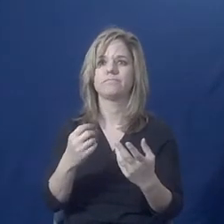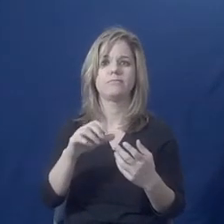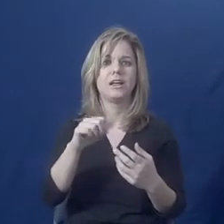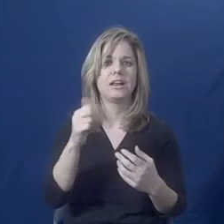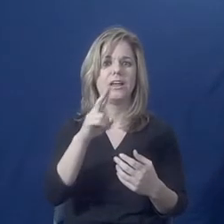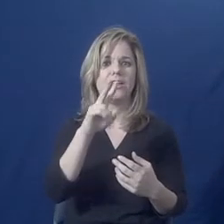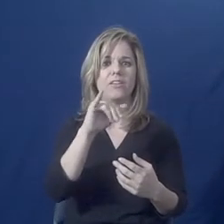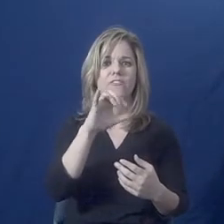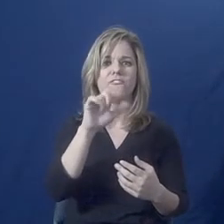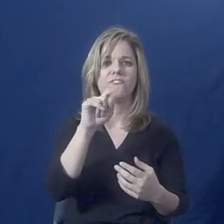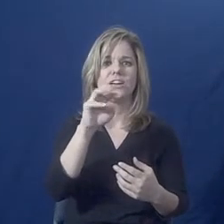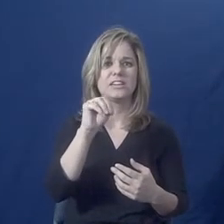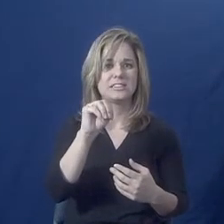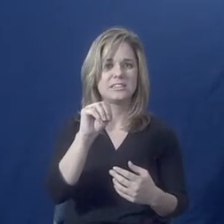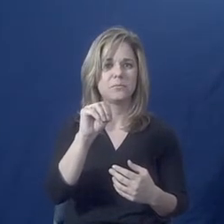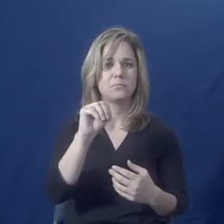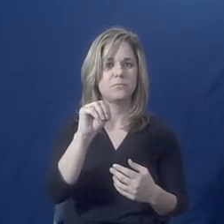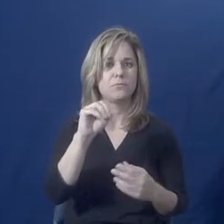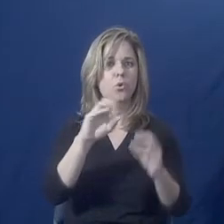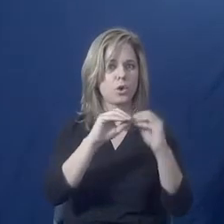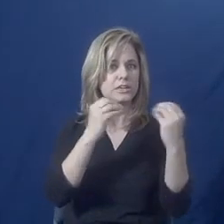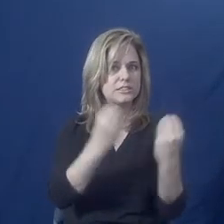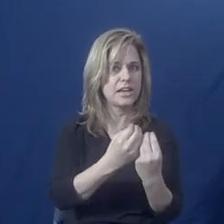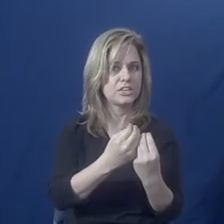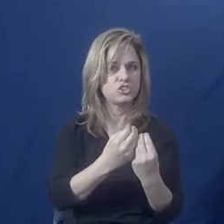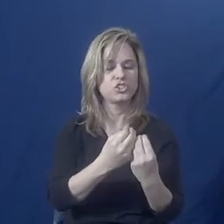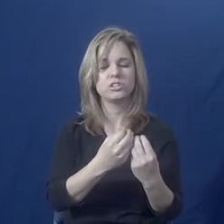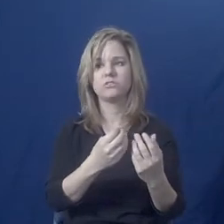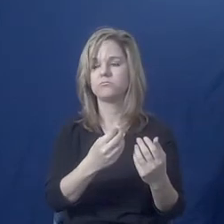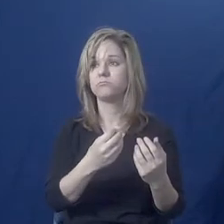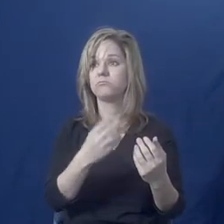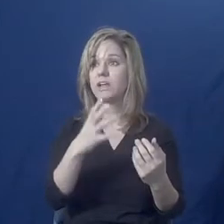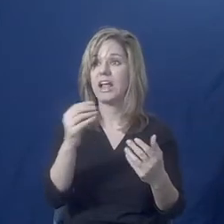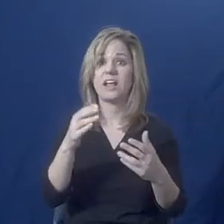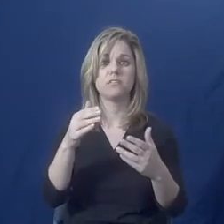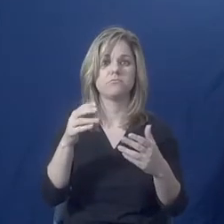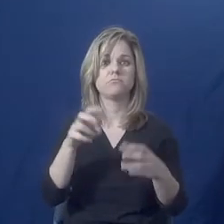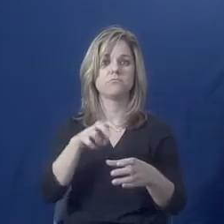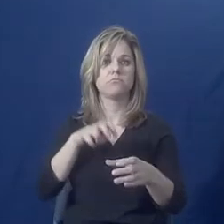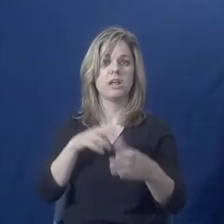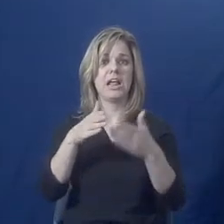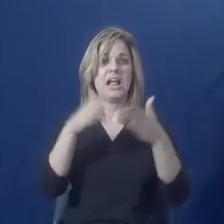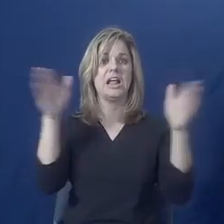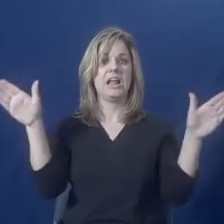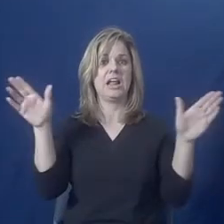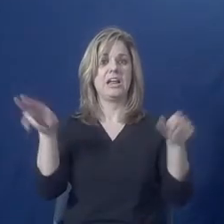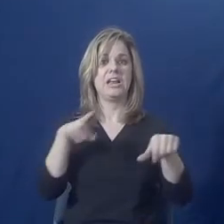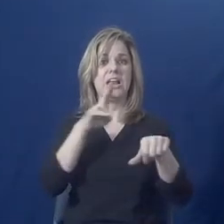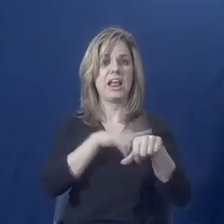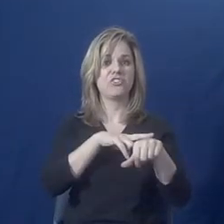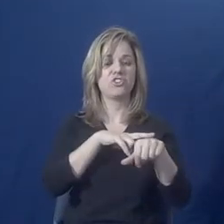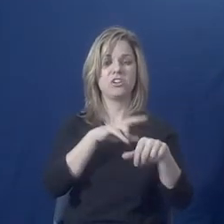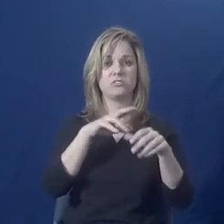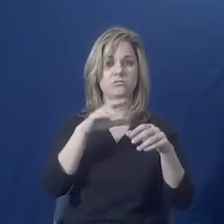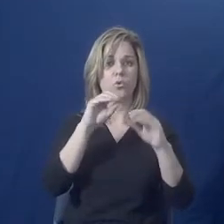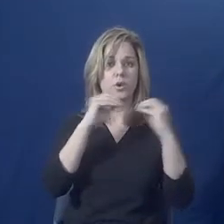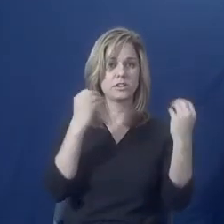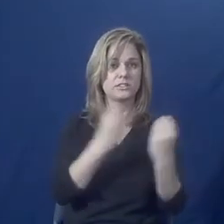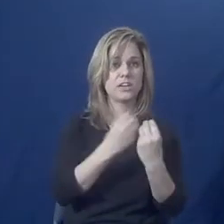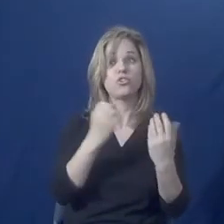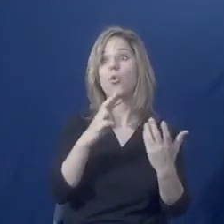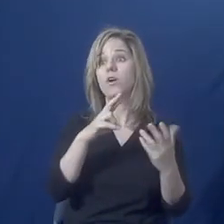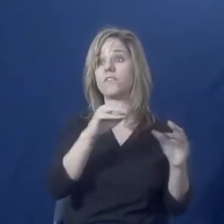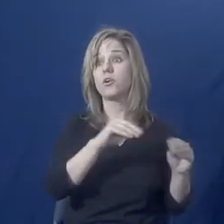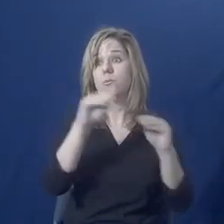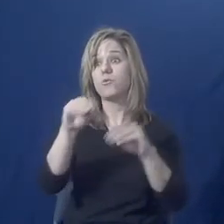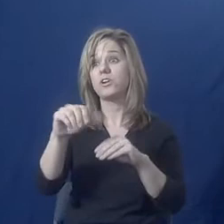but also nationally, or in the neighboring state where somebody might be relocating, connecting with the other resources is